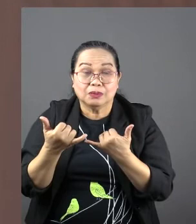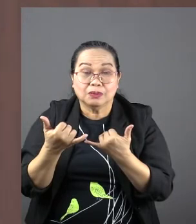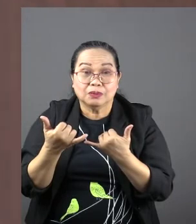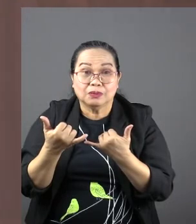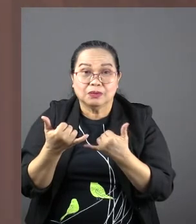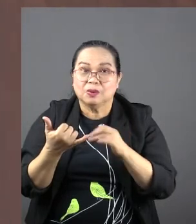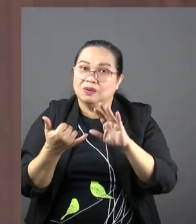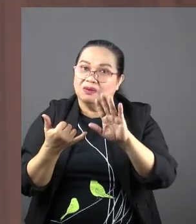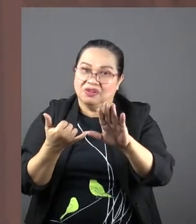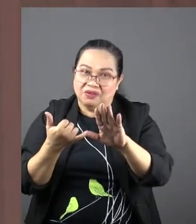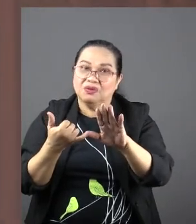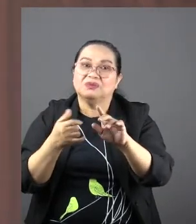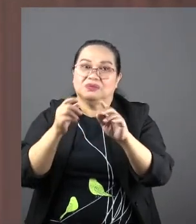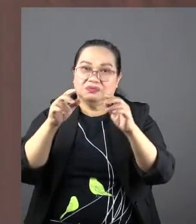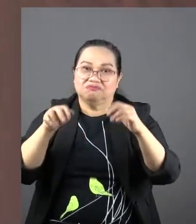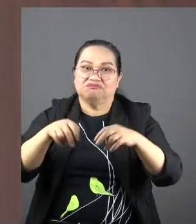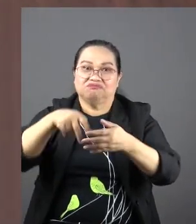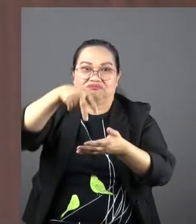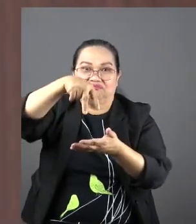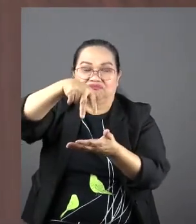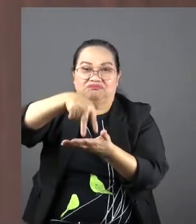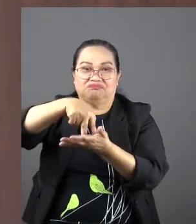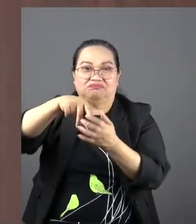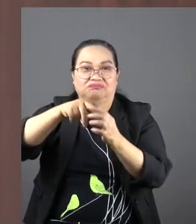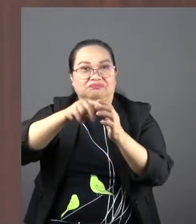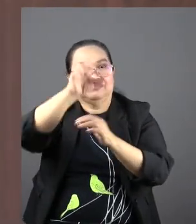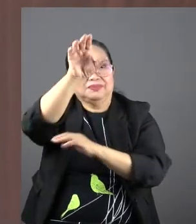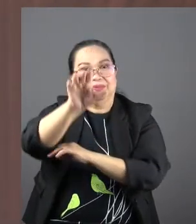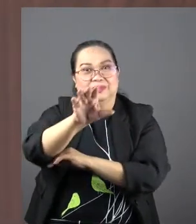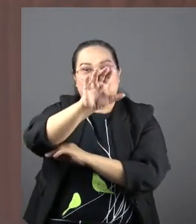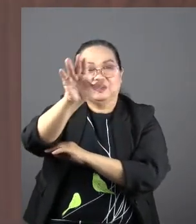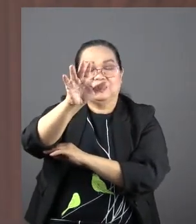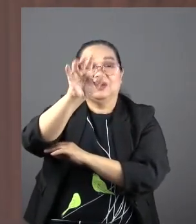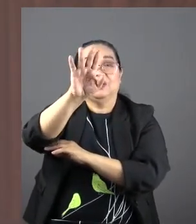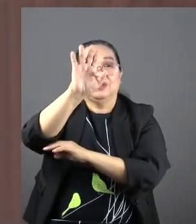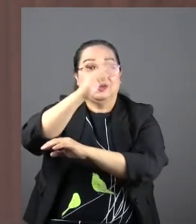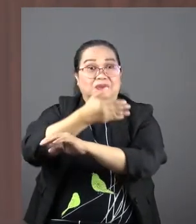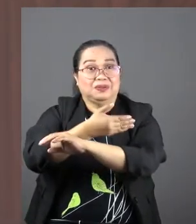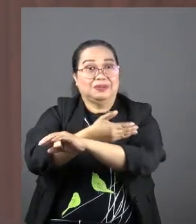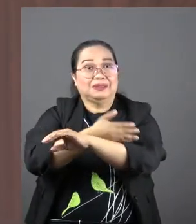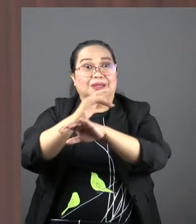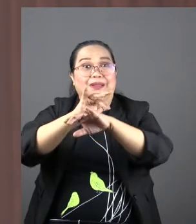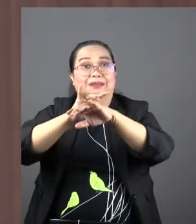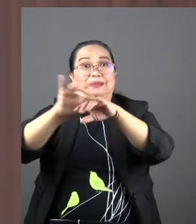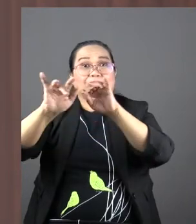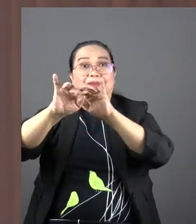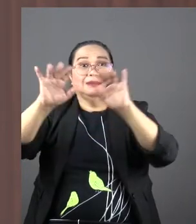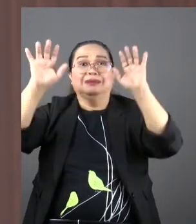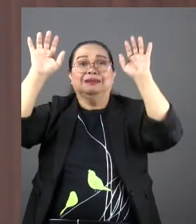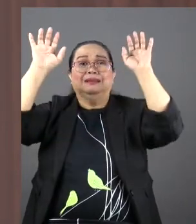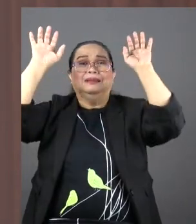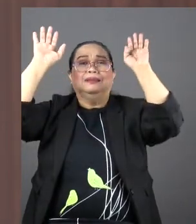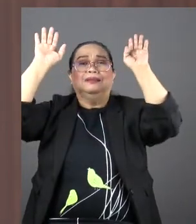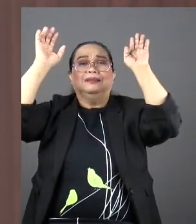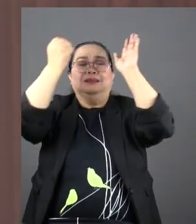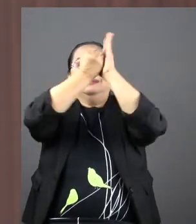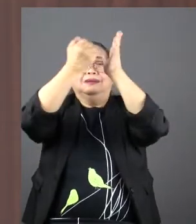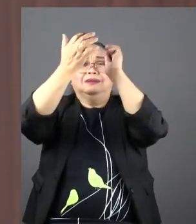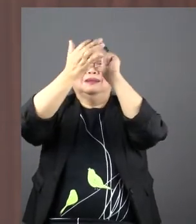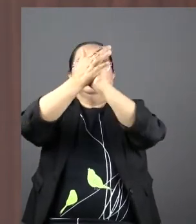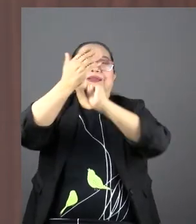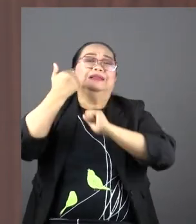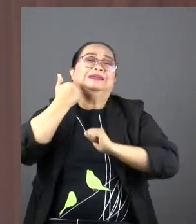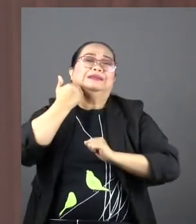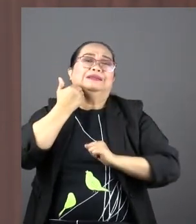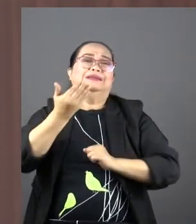you're at a cross and your son is hanging naked. He's being executed